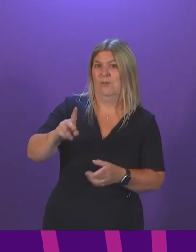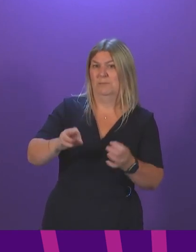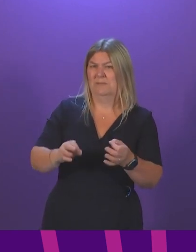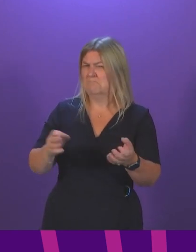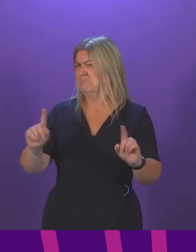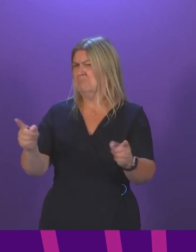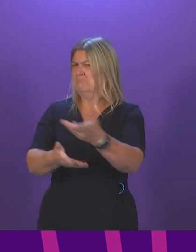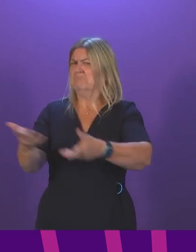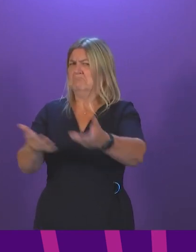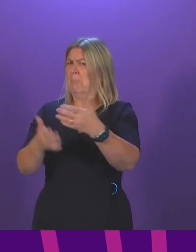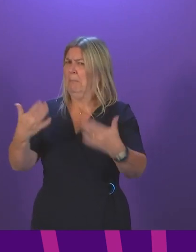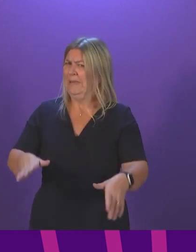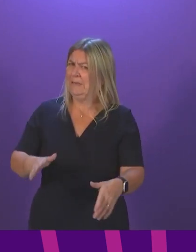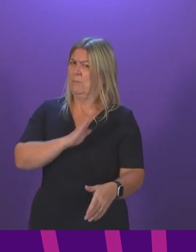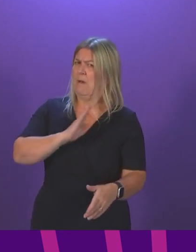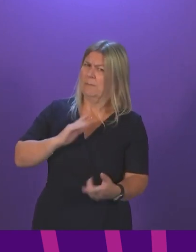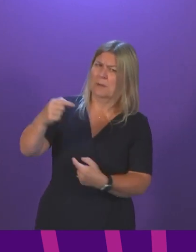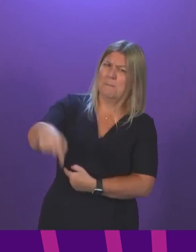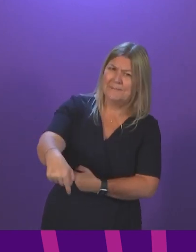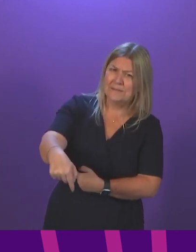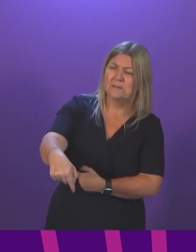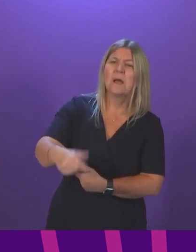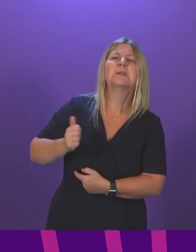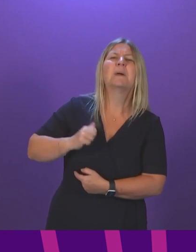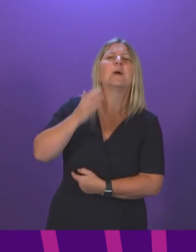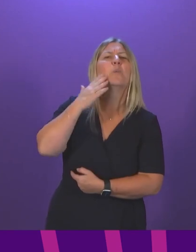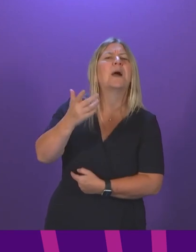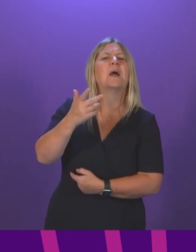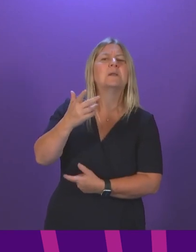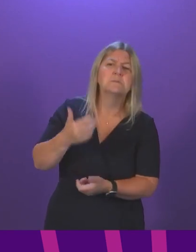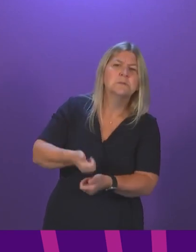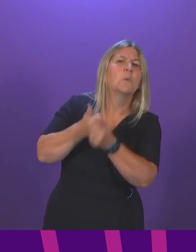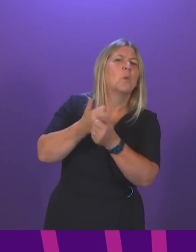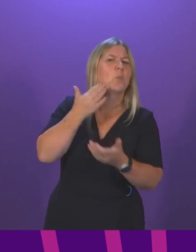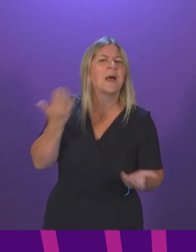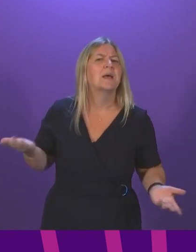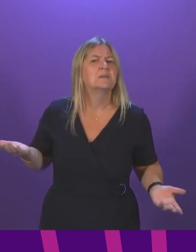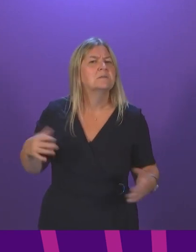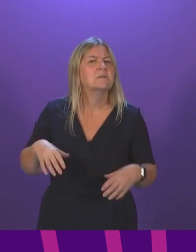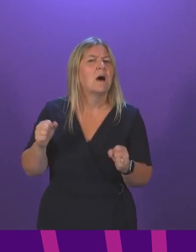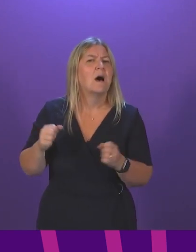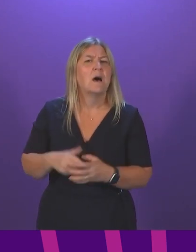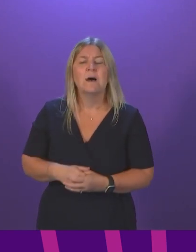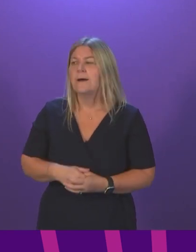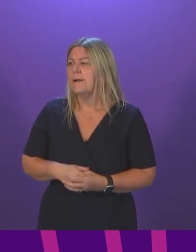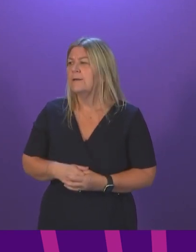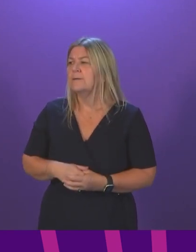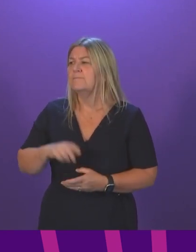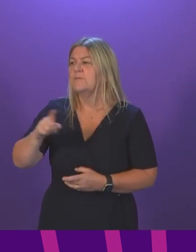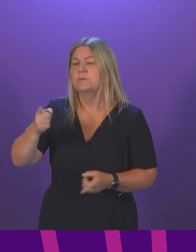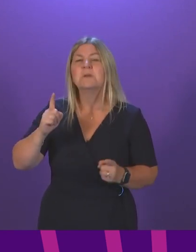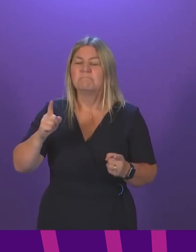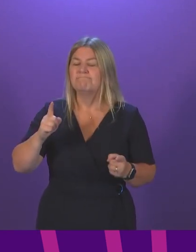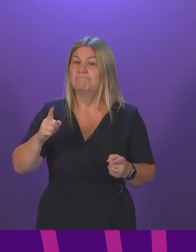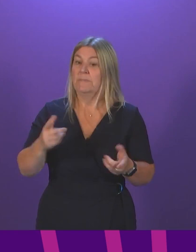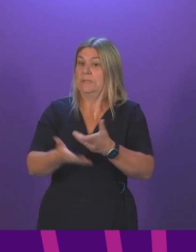integration of the armed forces and when she expects them to be deployed? First Minister. The discussions are underway. As I said, we will